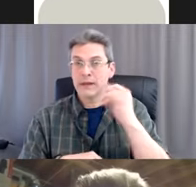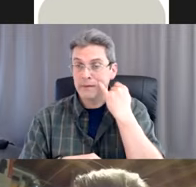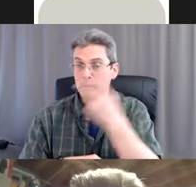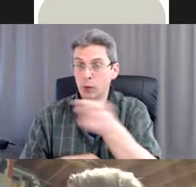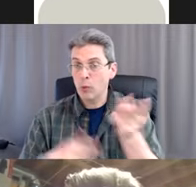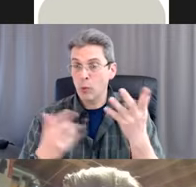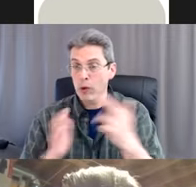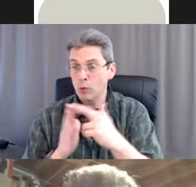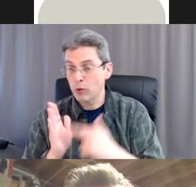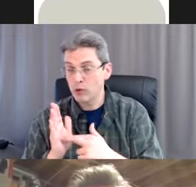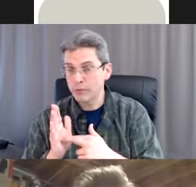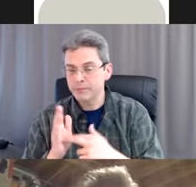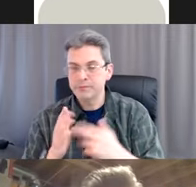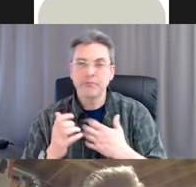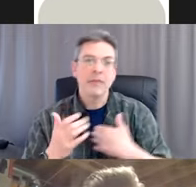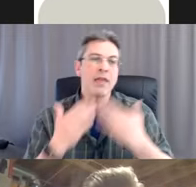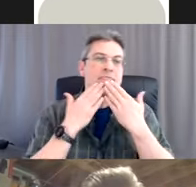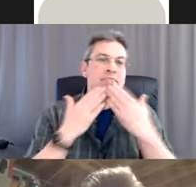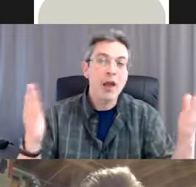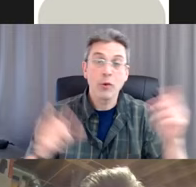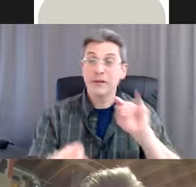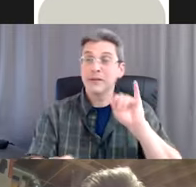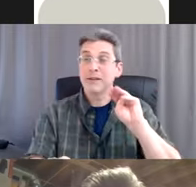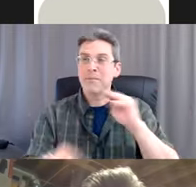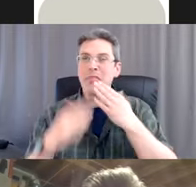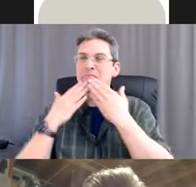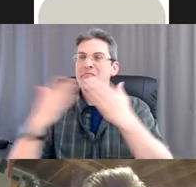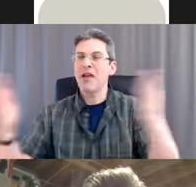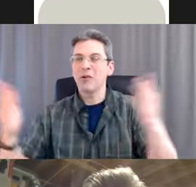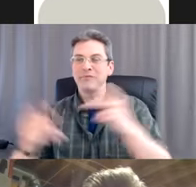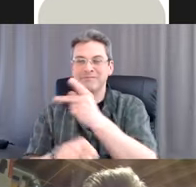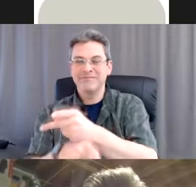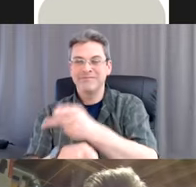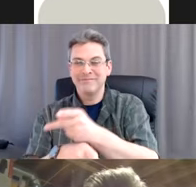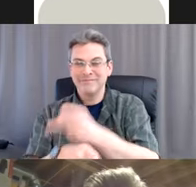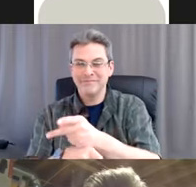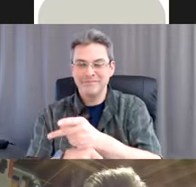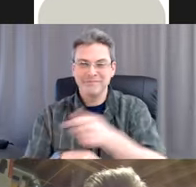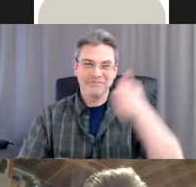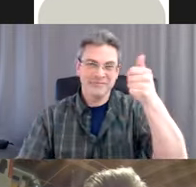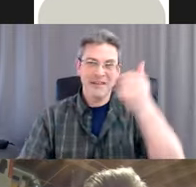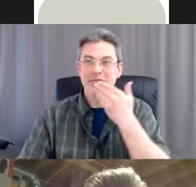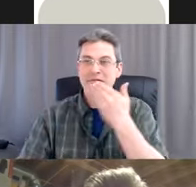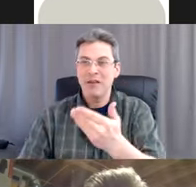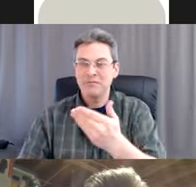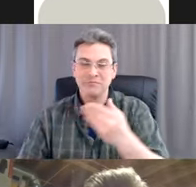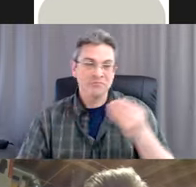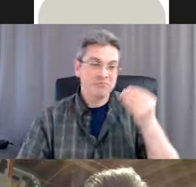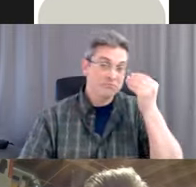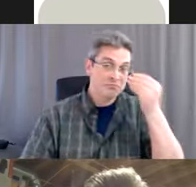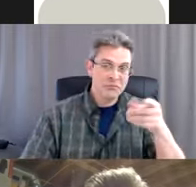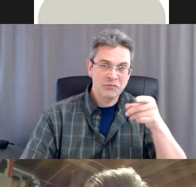and thank you, Tim. Thanks, guys. Take care. Thank you. We can stop recording now.